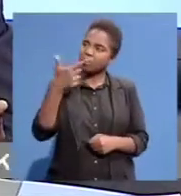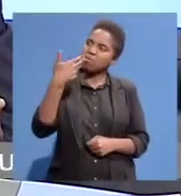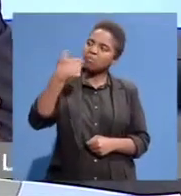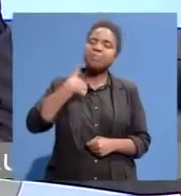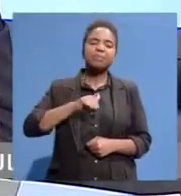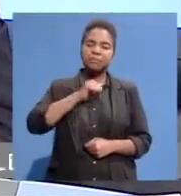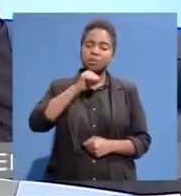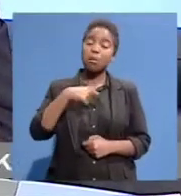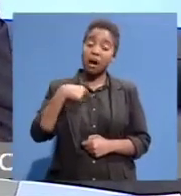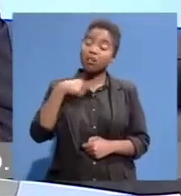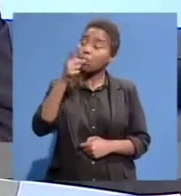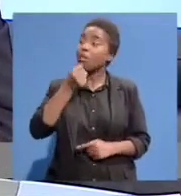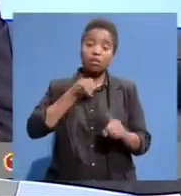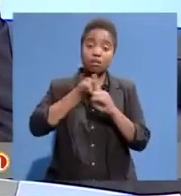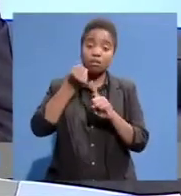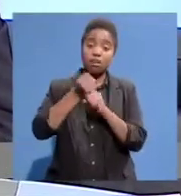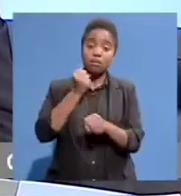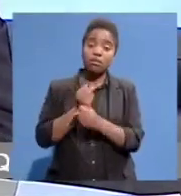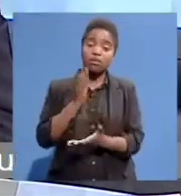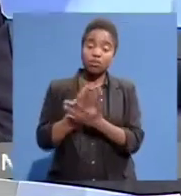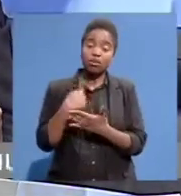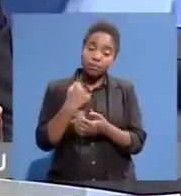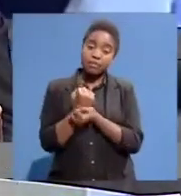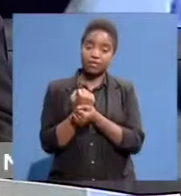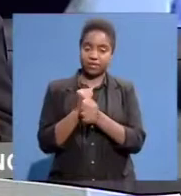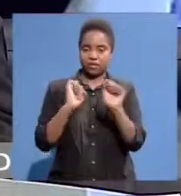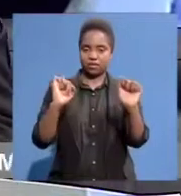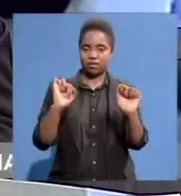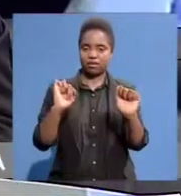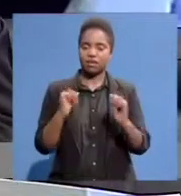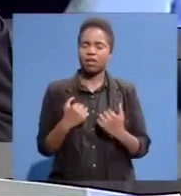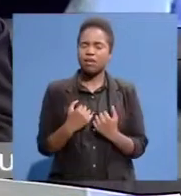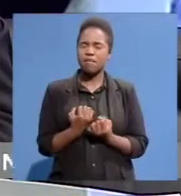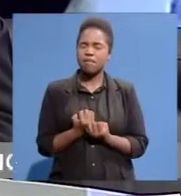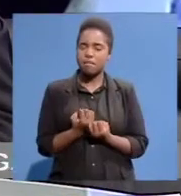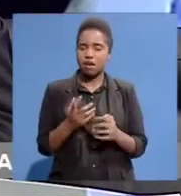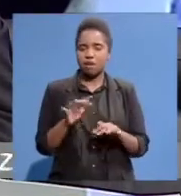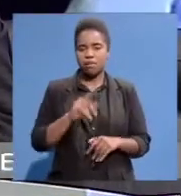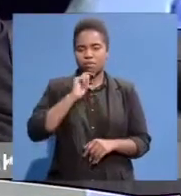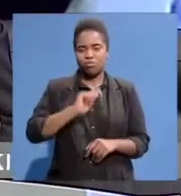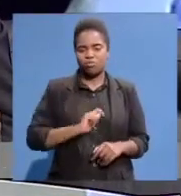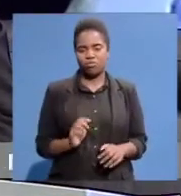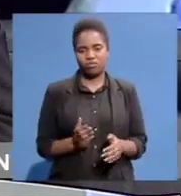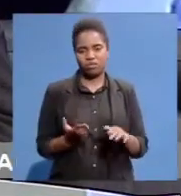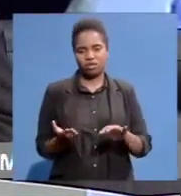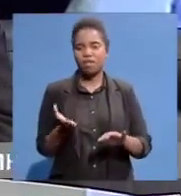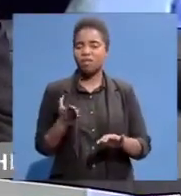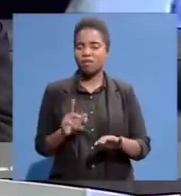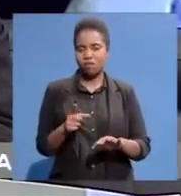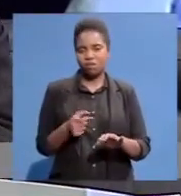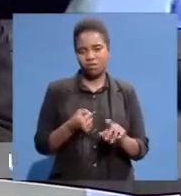To free ourselves And I'm here to say That many of them Did die But you know